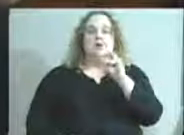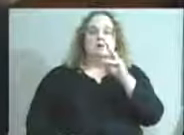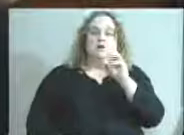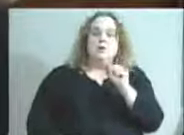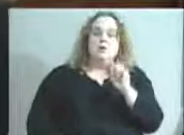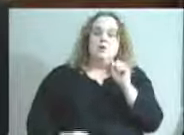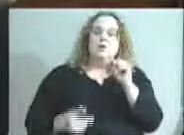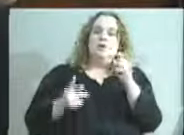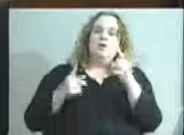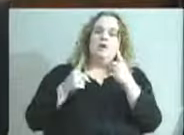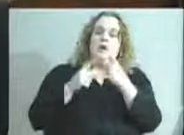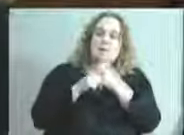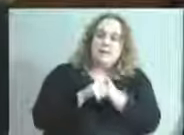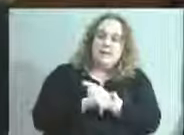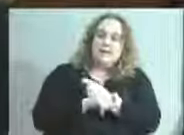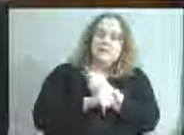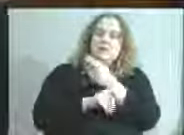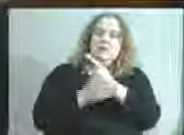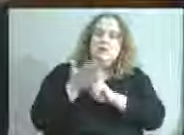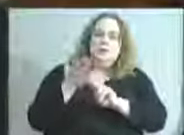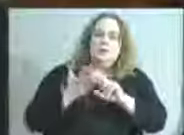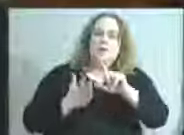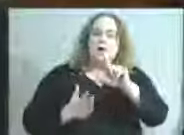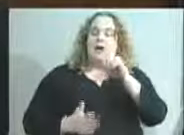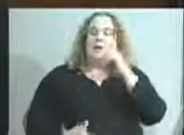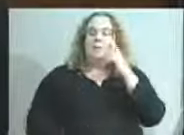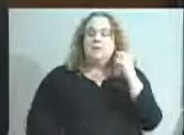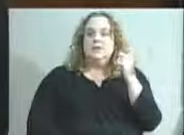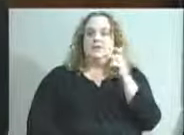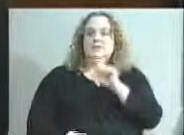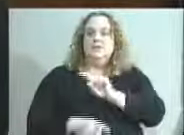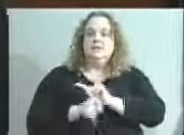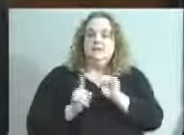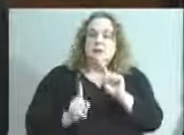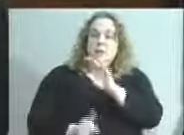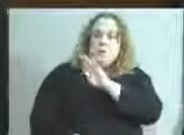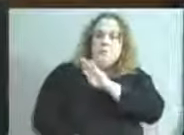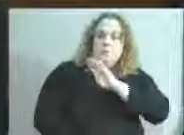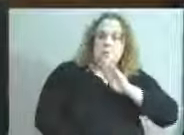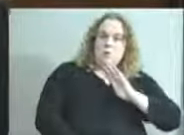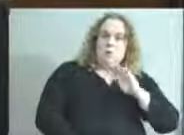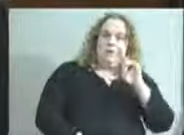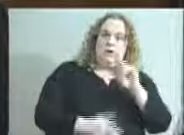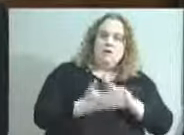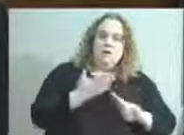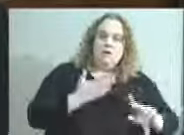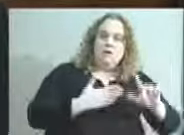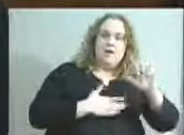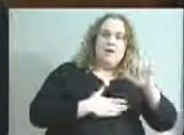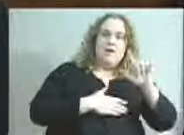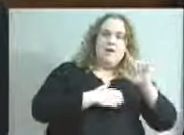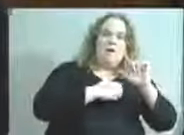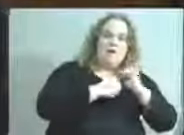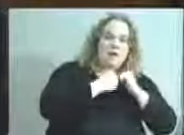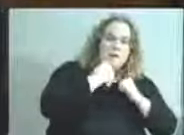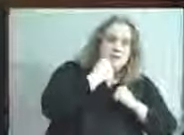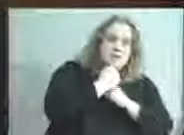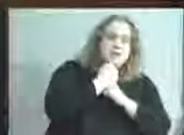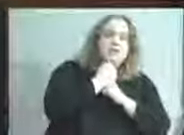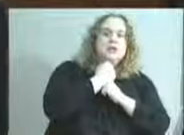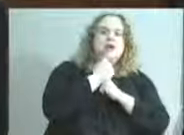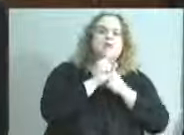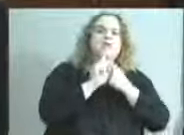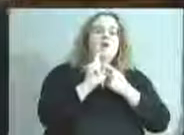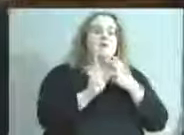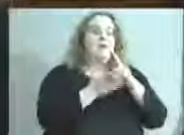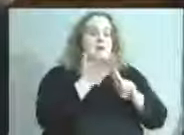because of the different boards of the UofL Foundation from the University of